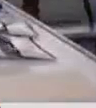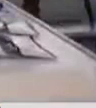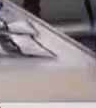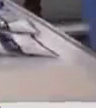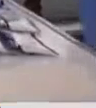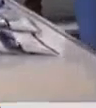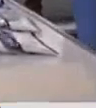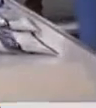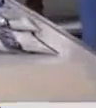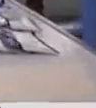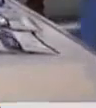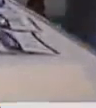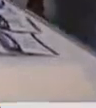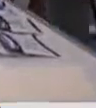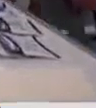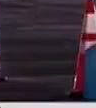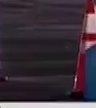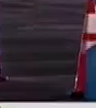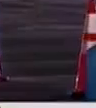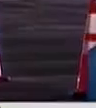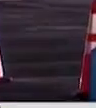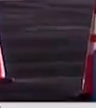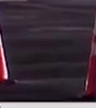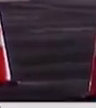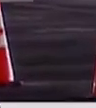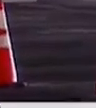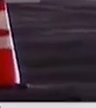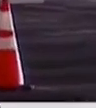most favorable at the moment? Where is it leaning more towards?